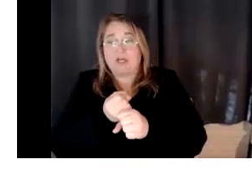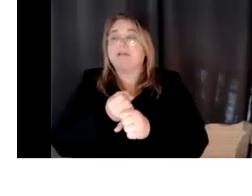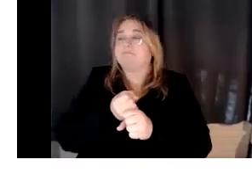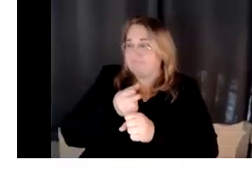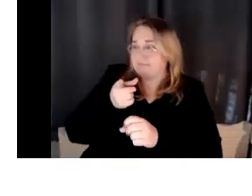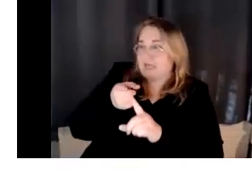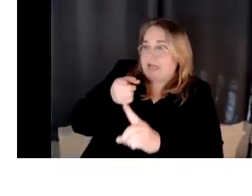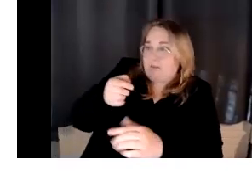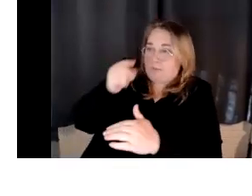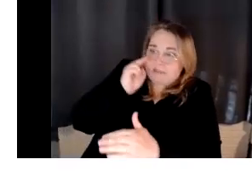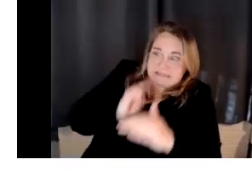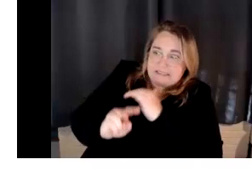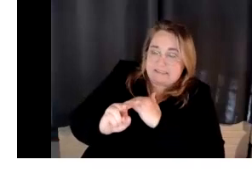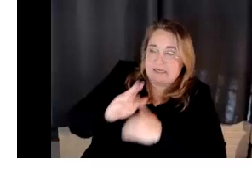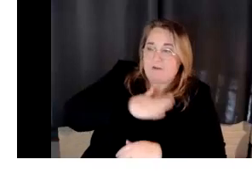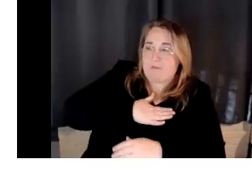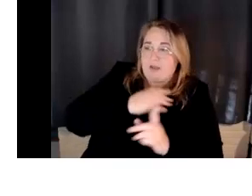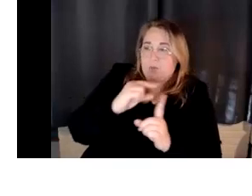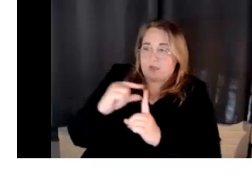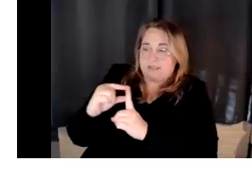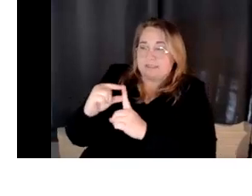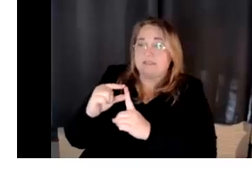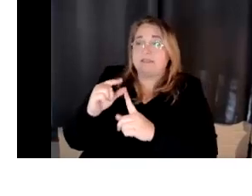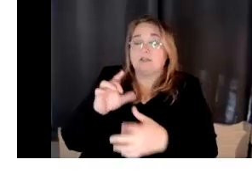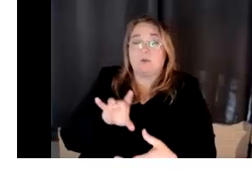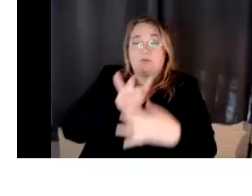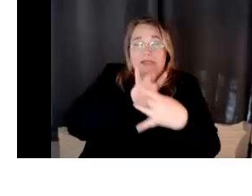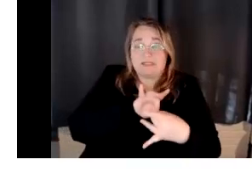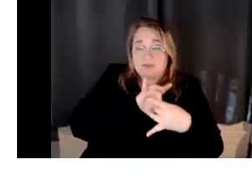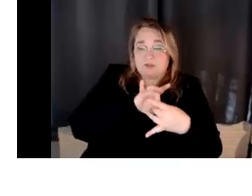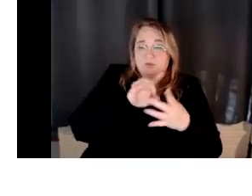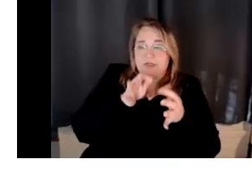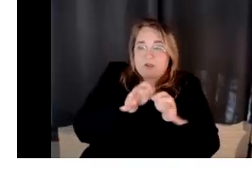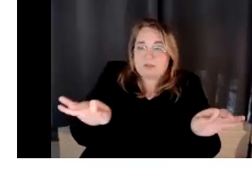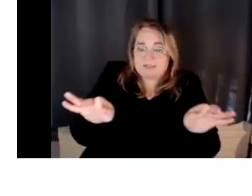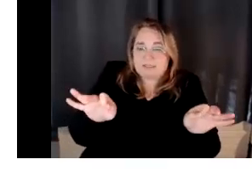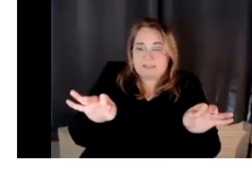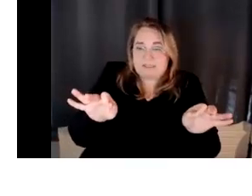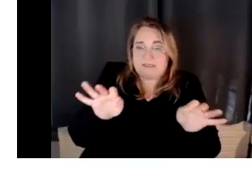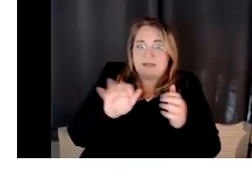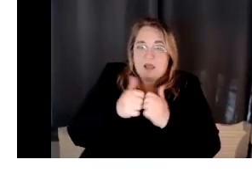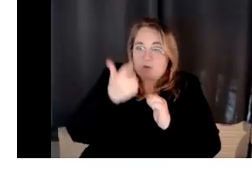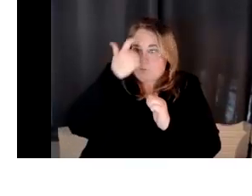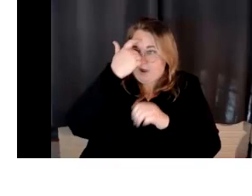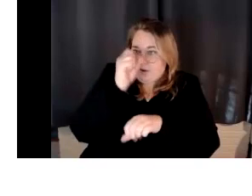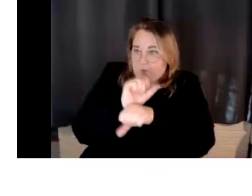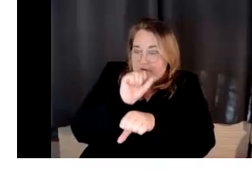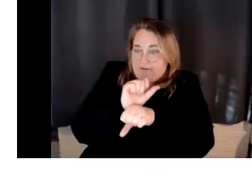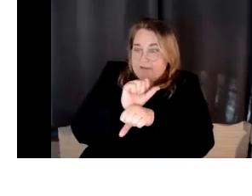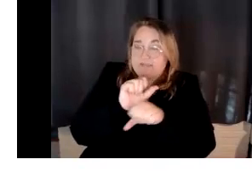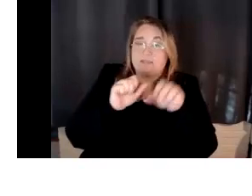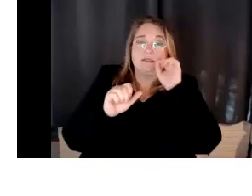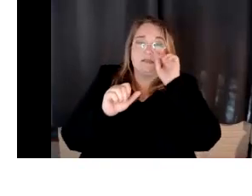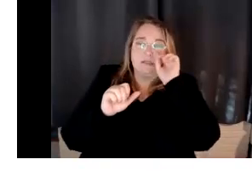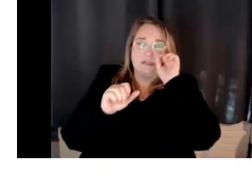uh, linguistics, the way our brains work. You know, we know these things, but how did we know? How did you know that the next two